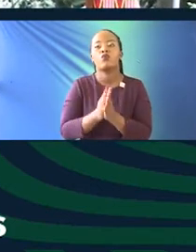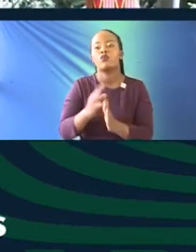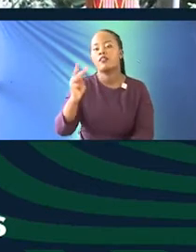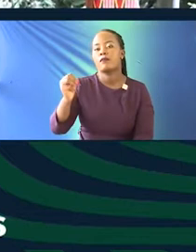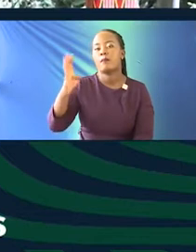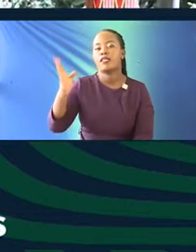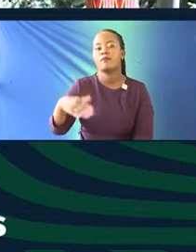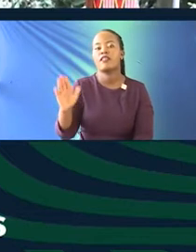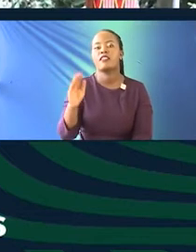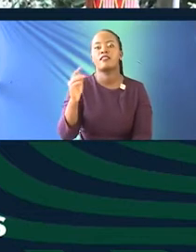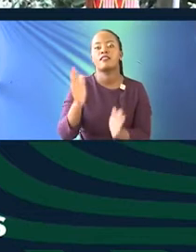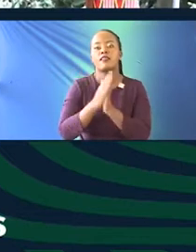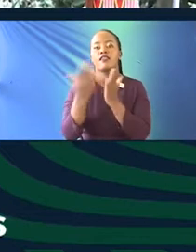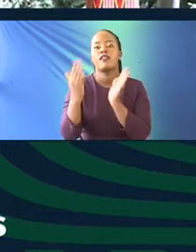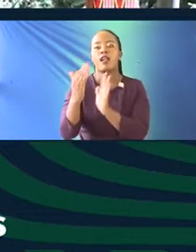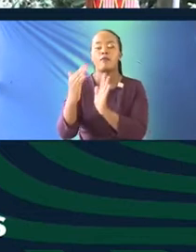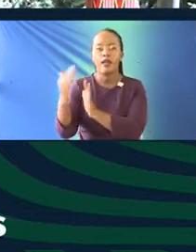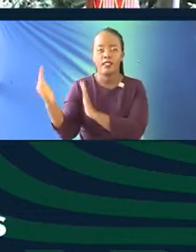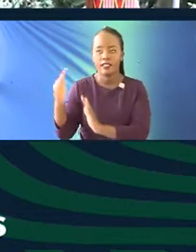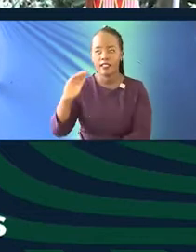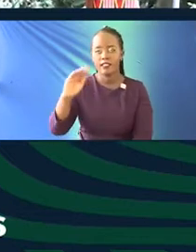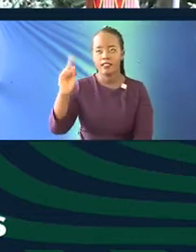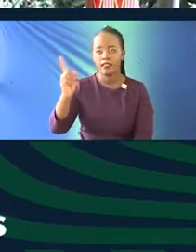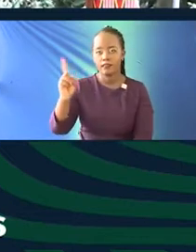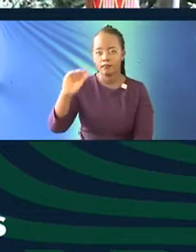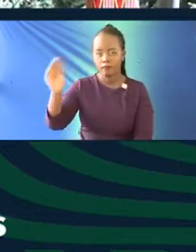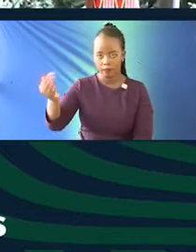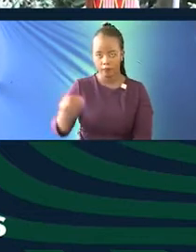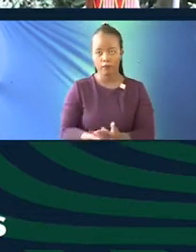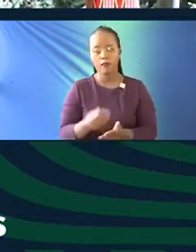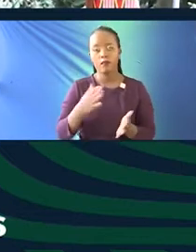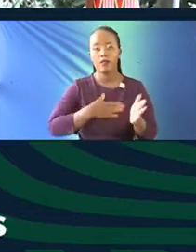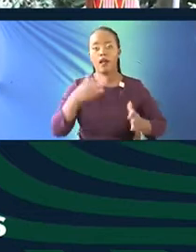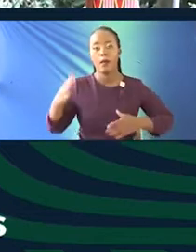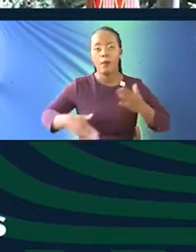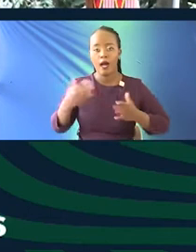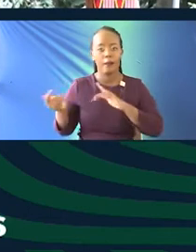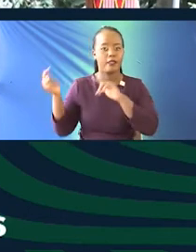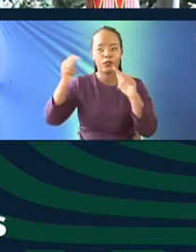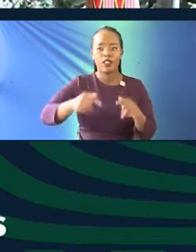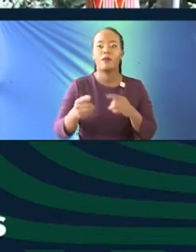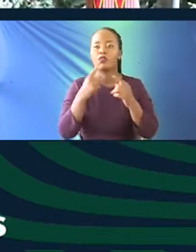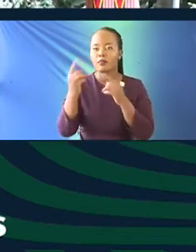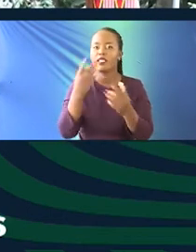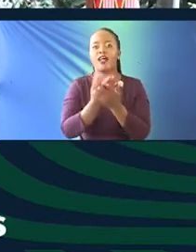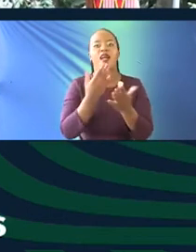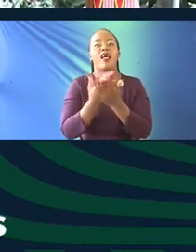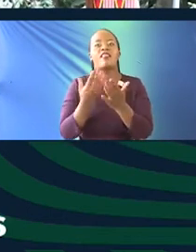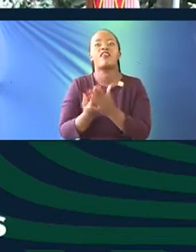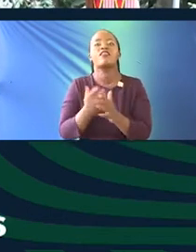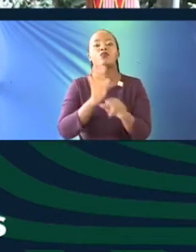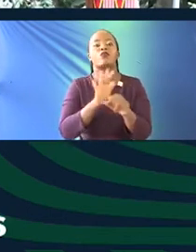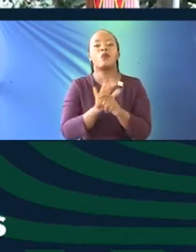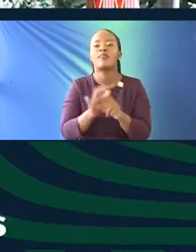right in the heart of the city. I am thrilled to have been here for the keynote. Thank you so much, Dr. Joyce Nyairo. Everything that you said was so on